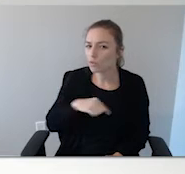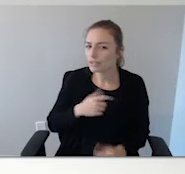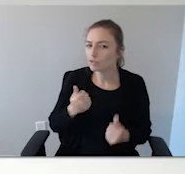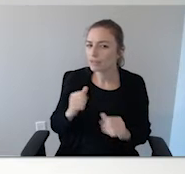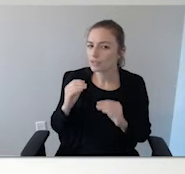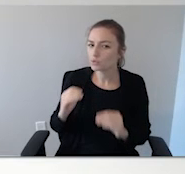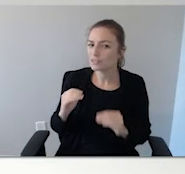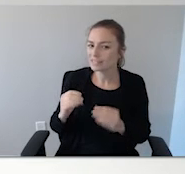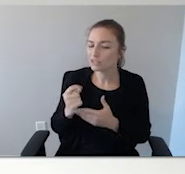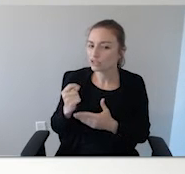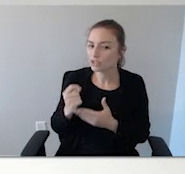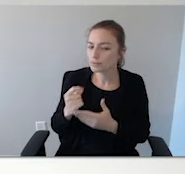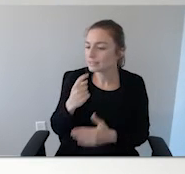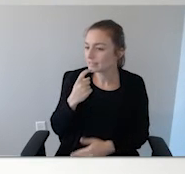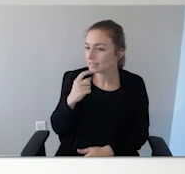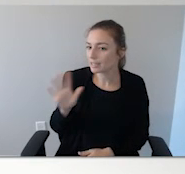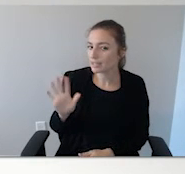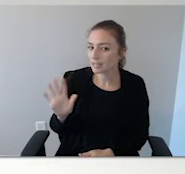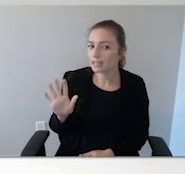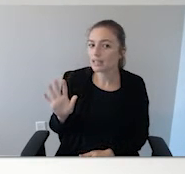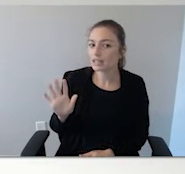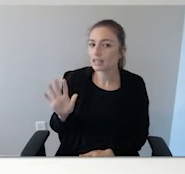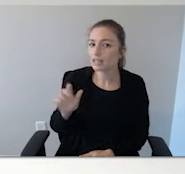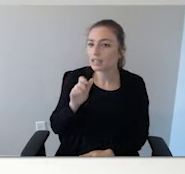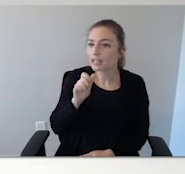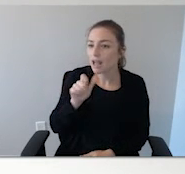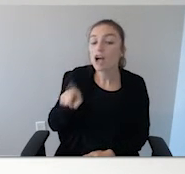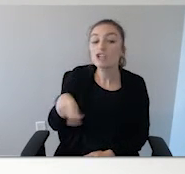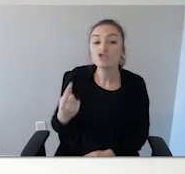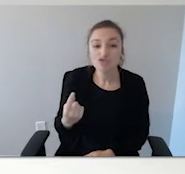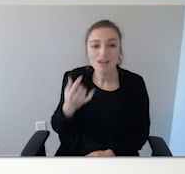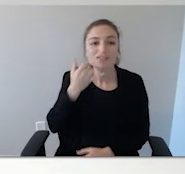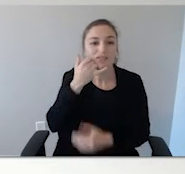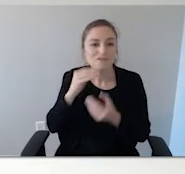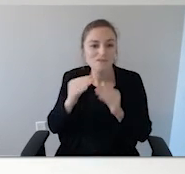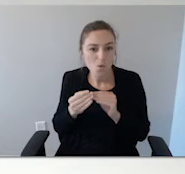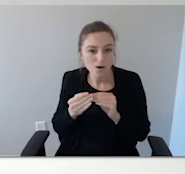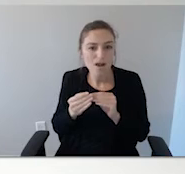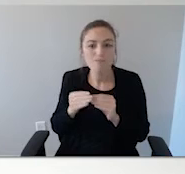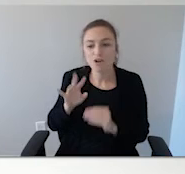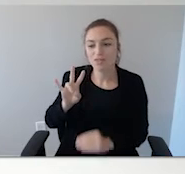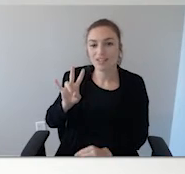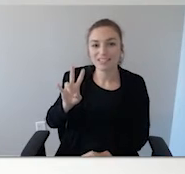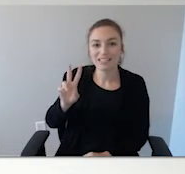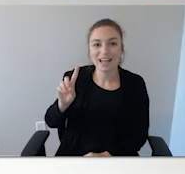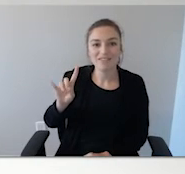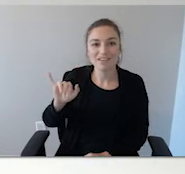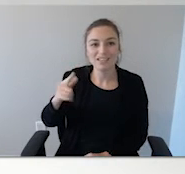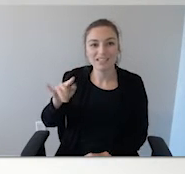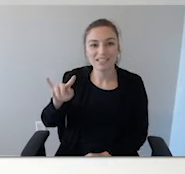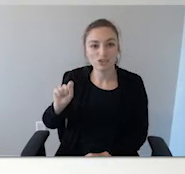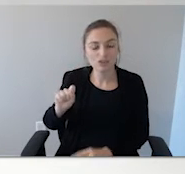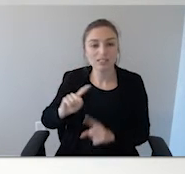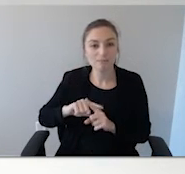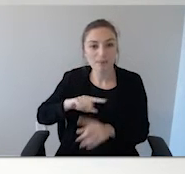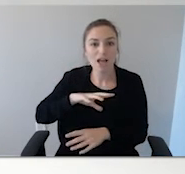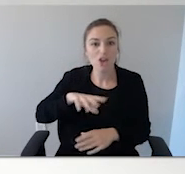. Oh, absolutely.